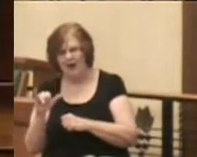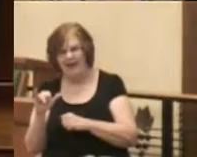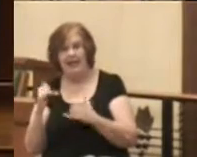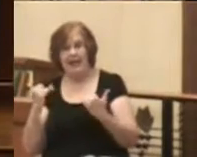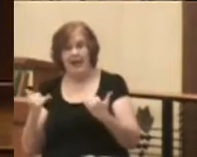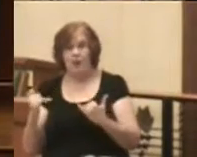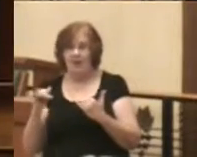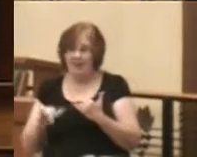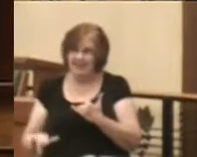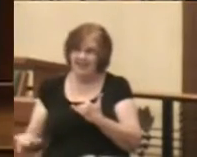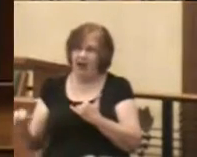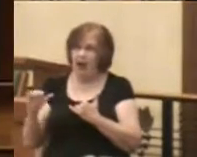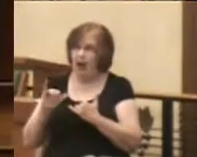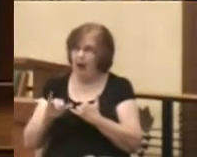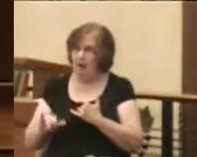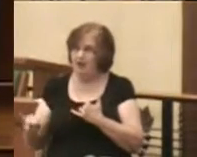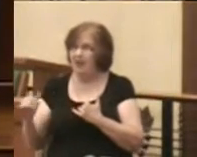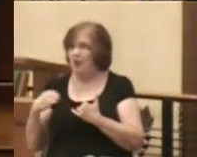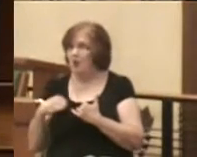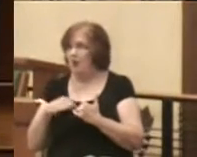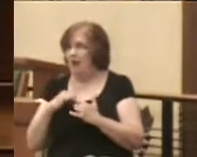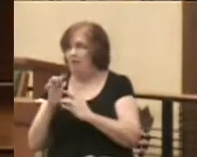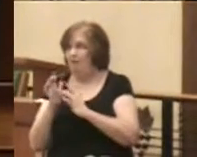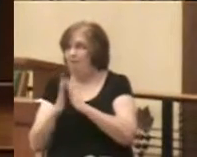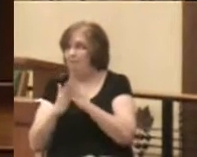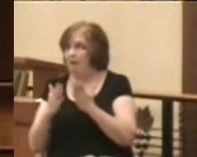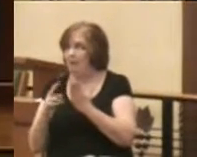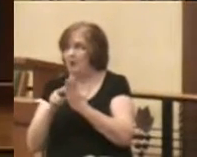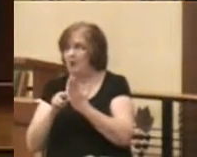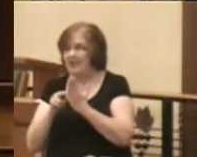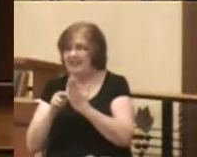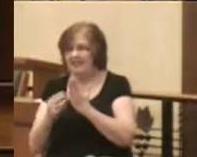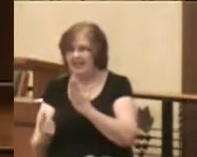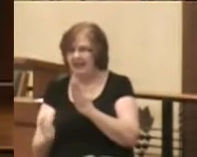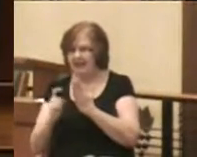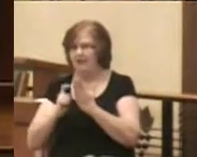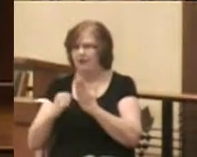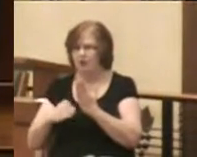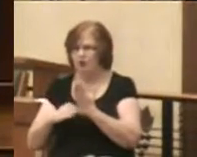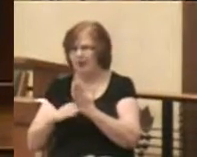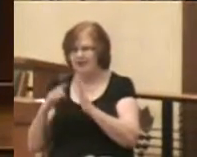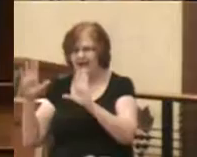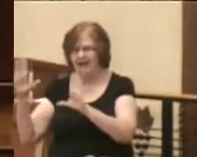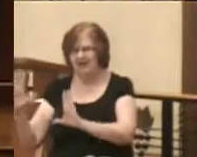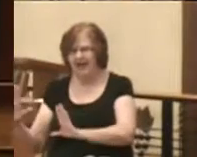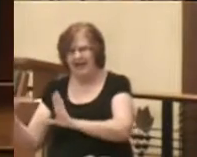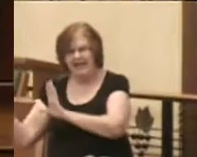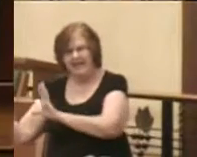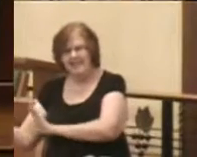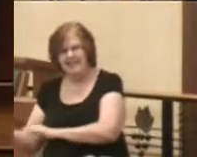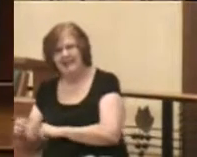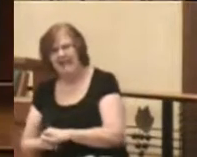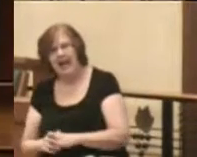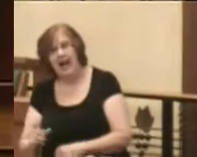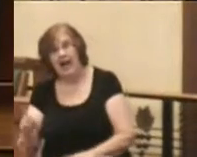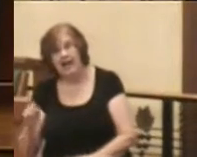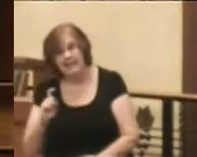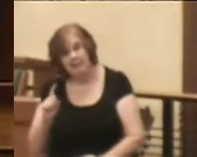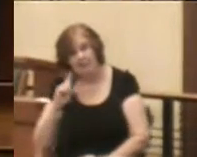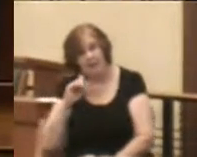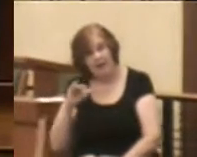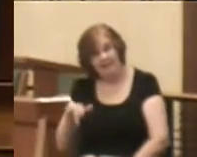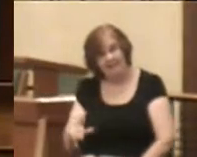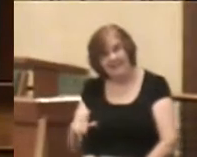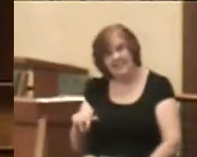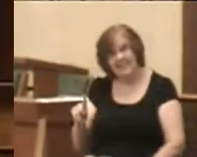lectionary we have Bible readings assigned to us every Sunday. The assignment for this particular